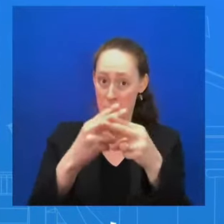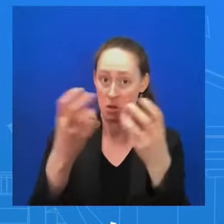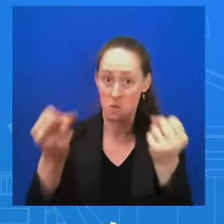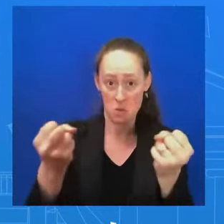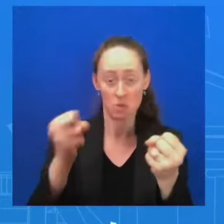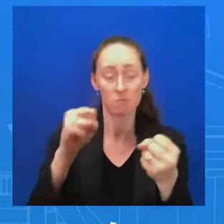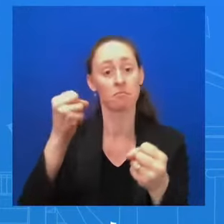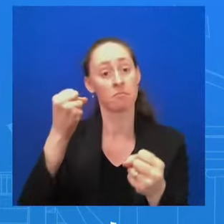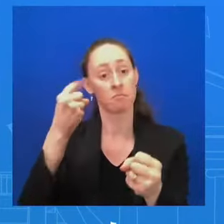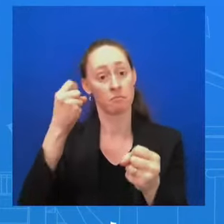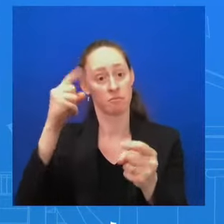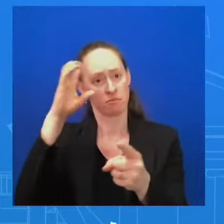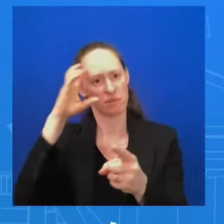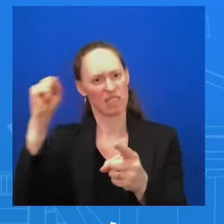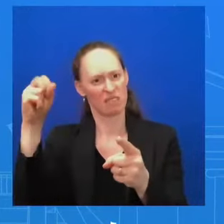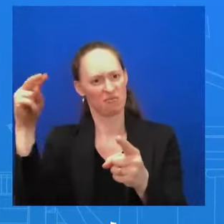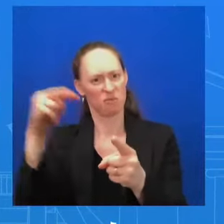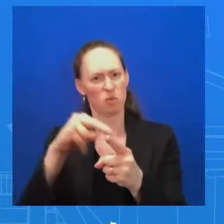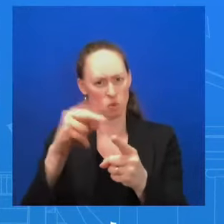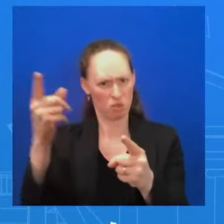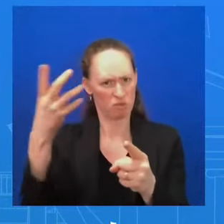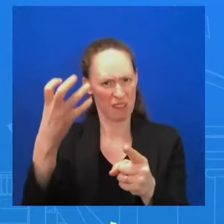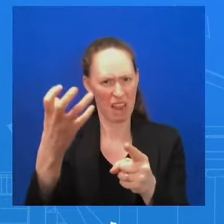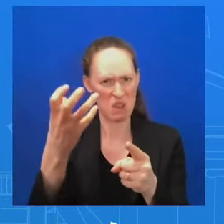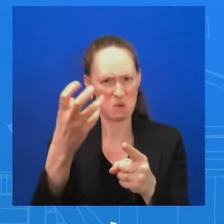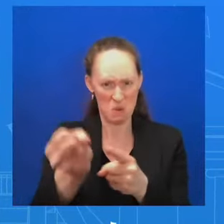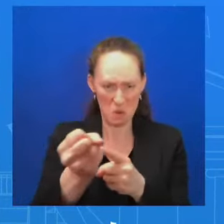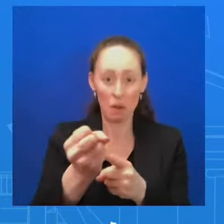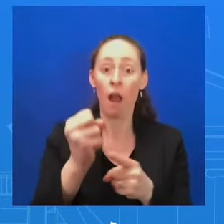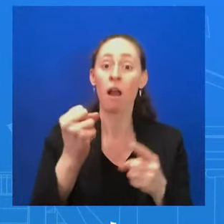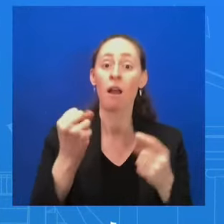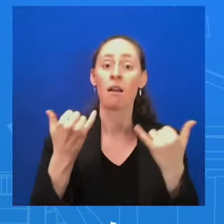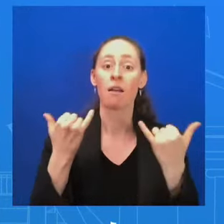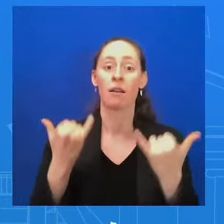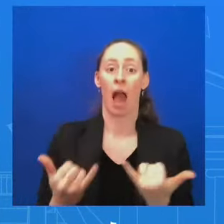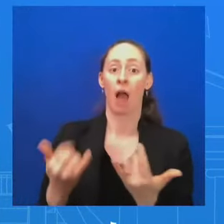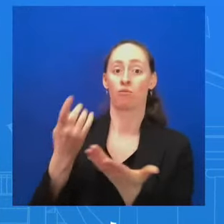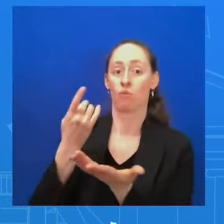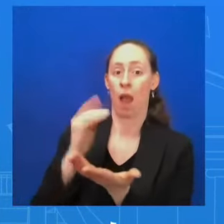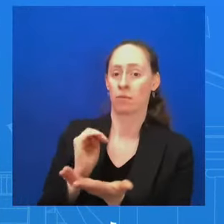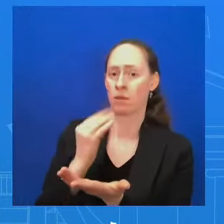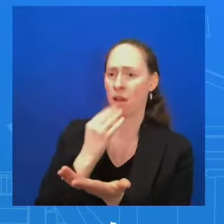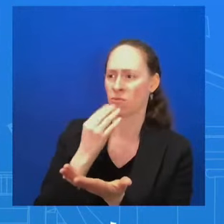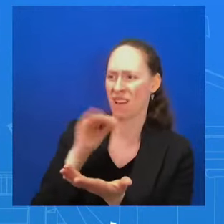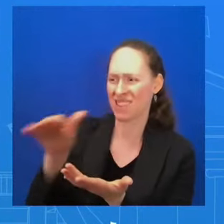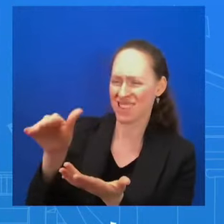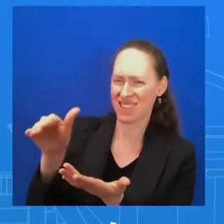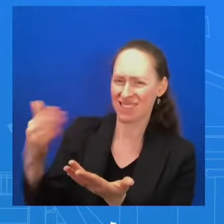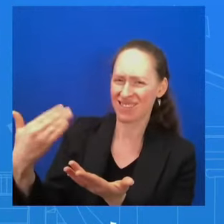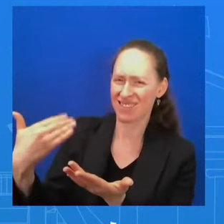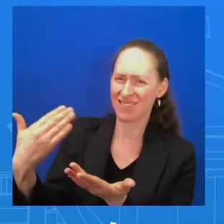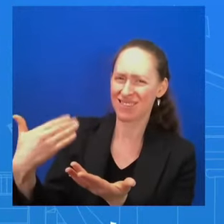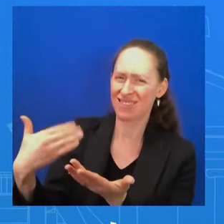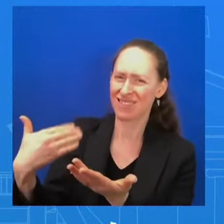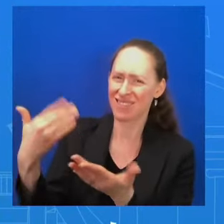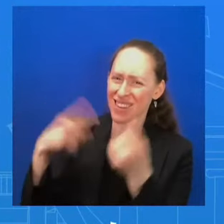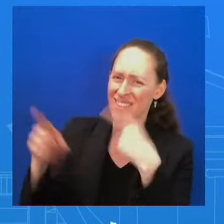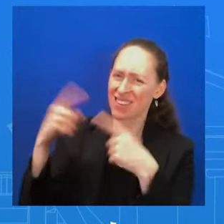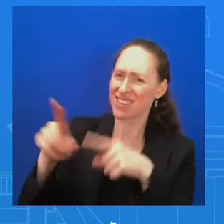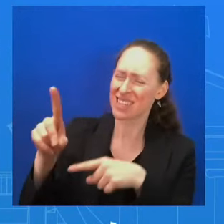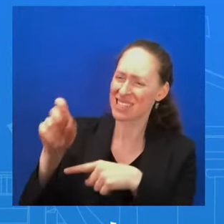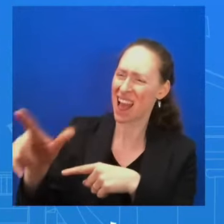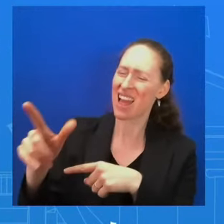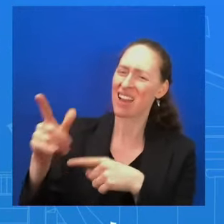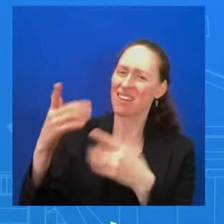a comma, it's he urged prime minister and power negotiators to conclude a deal without delay. So are the two tied together, or is he saying ceasefire